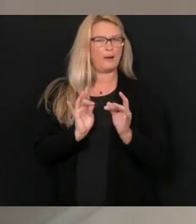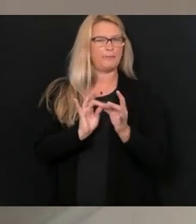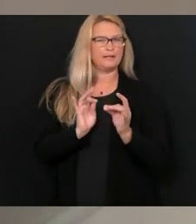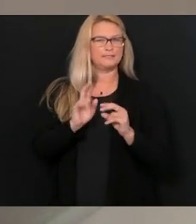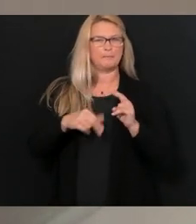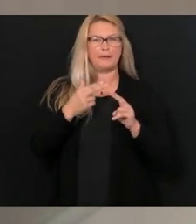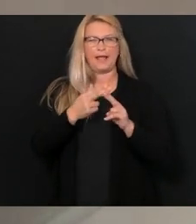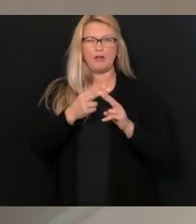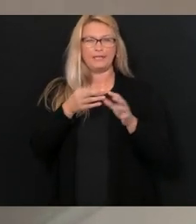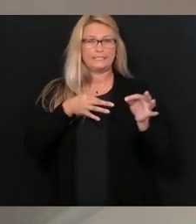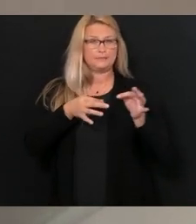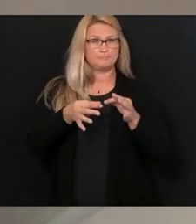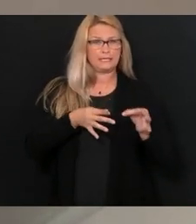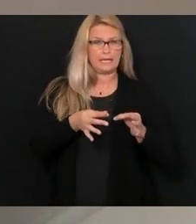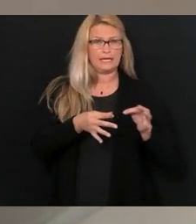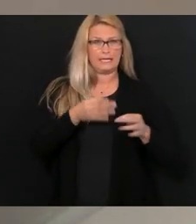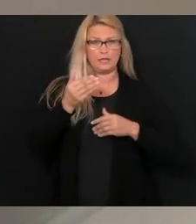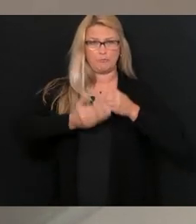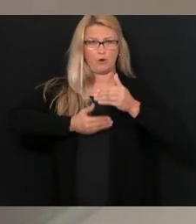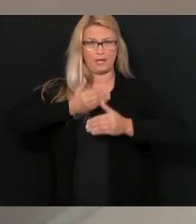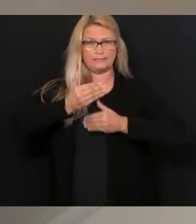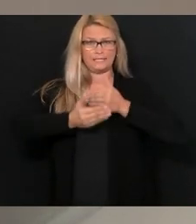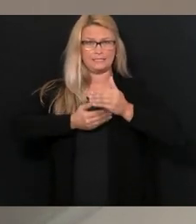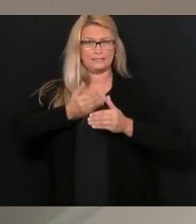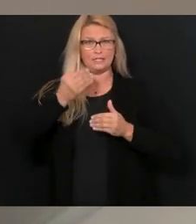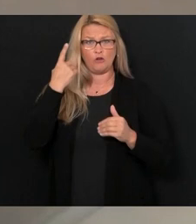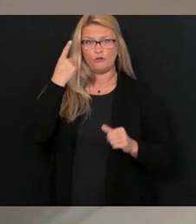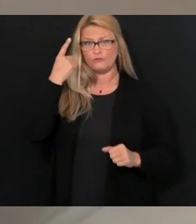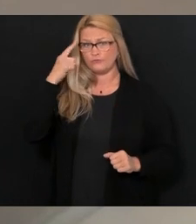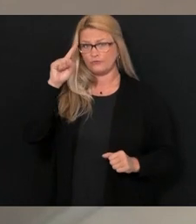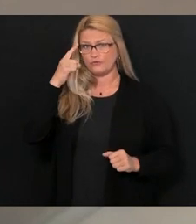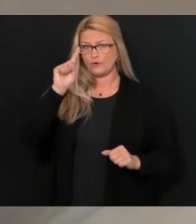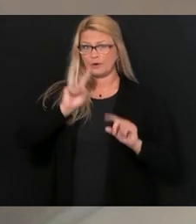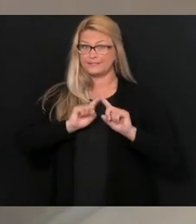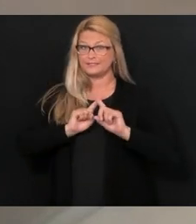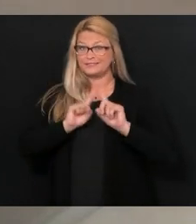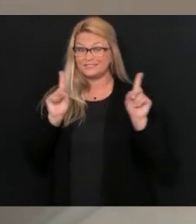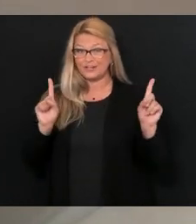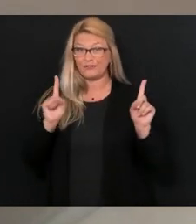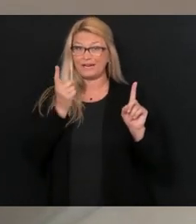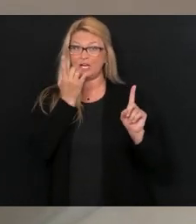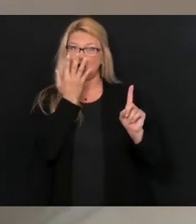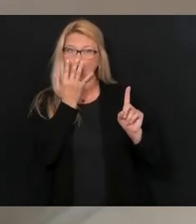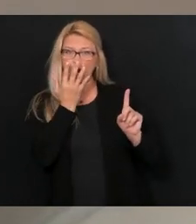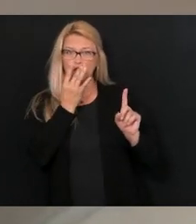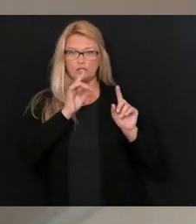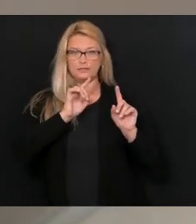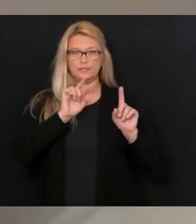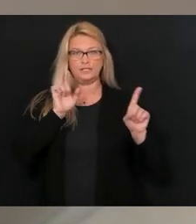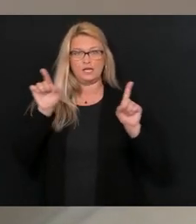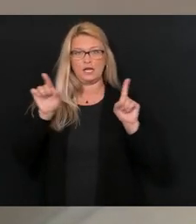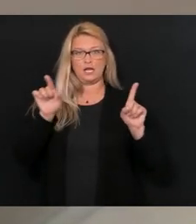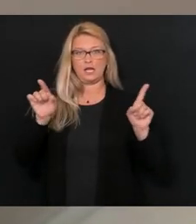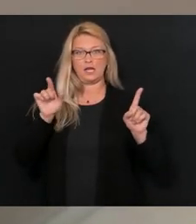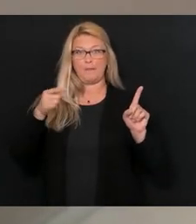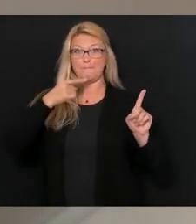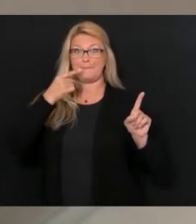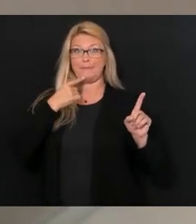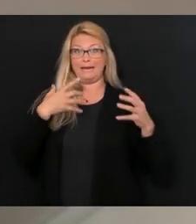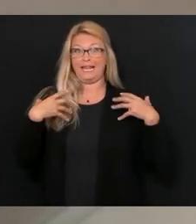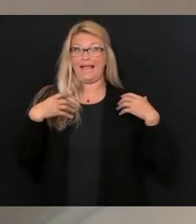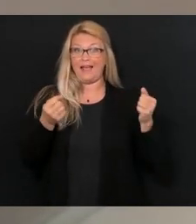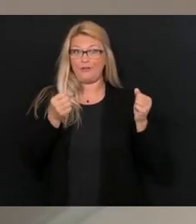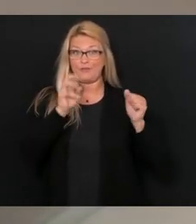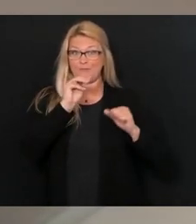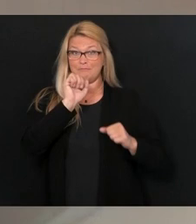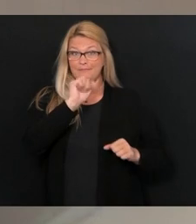process that we're going through for the different color coding for both the public health map, which is